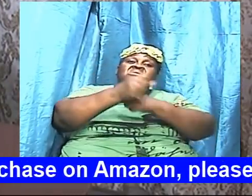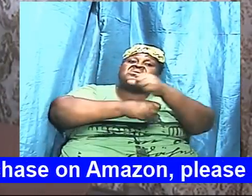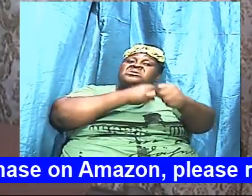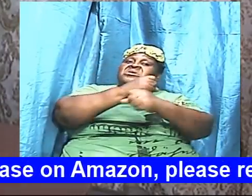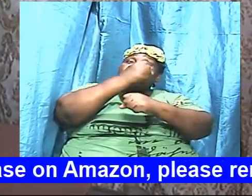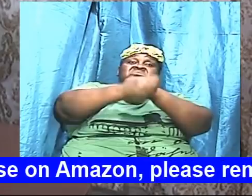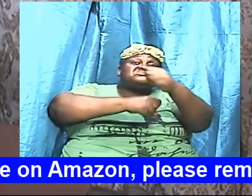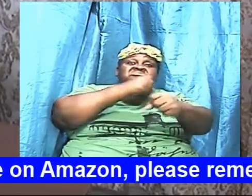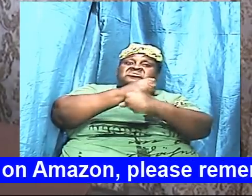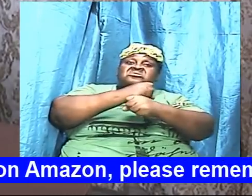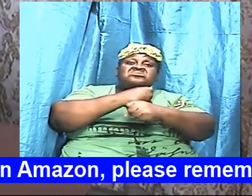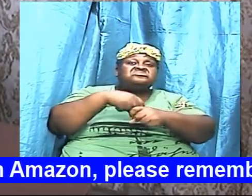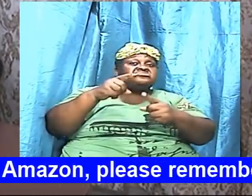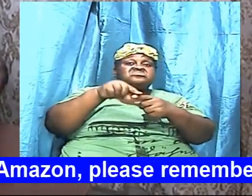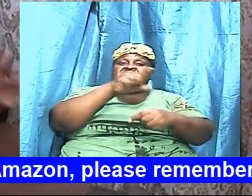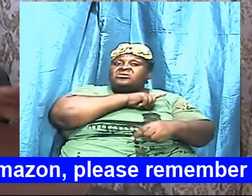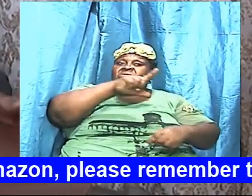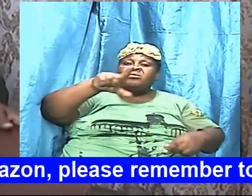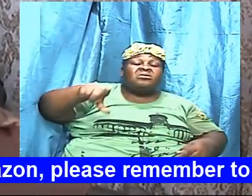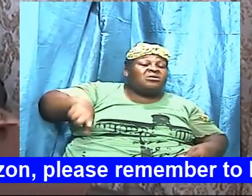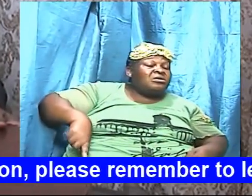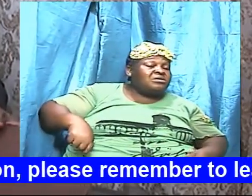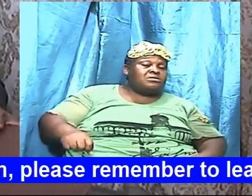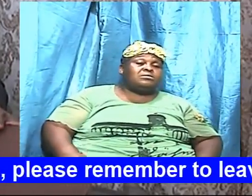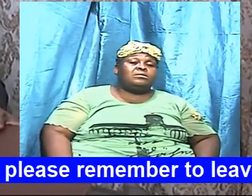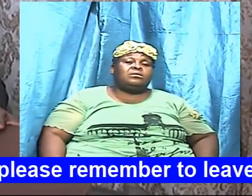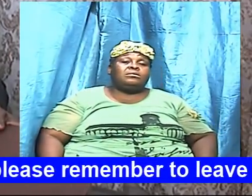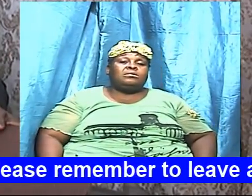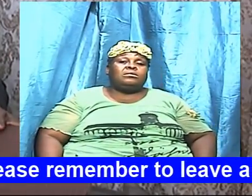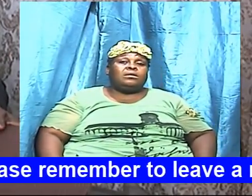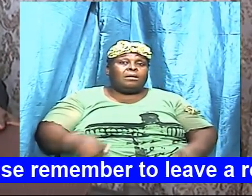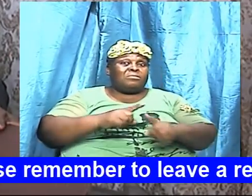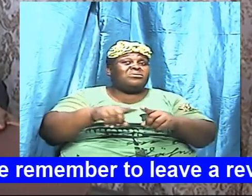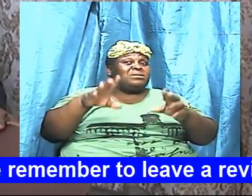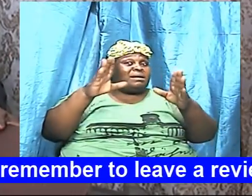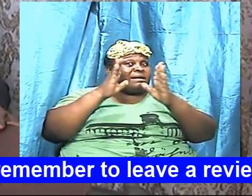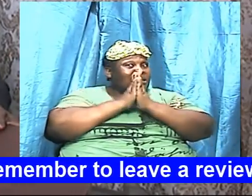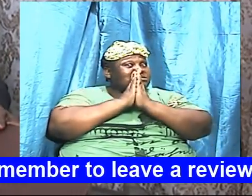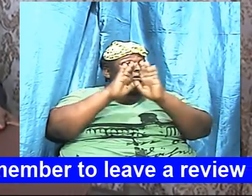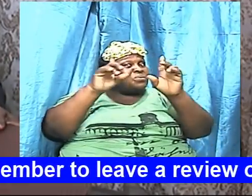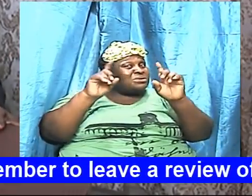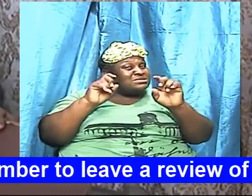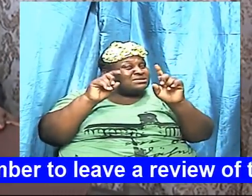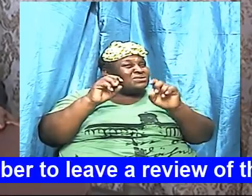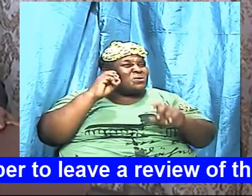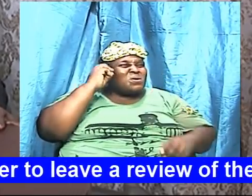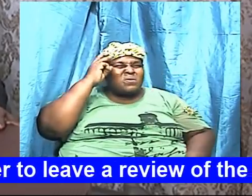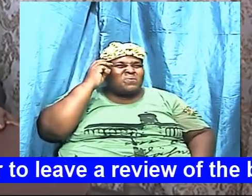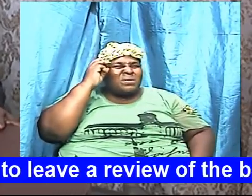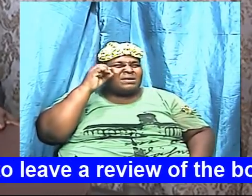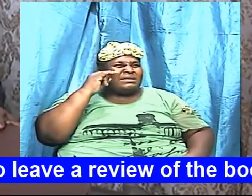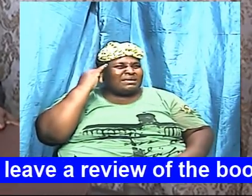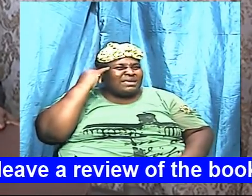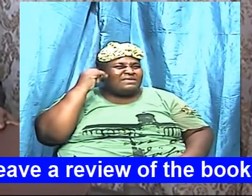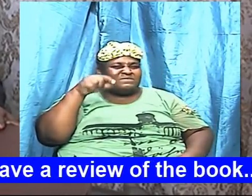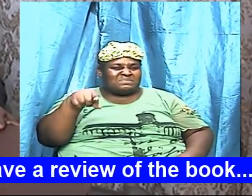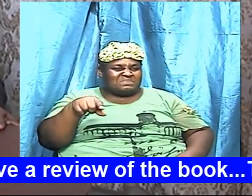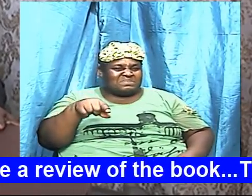good yes there were ups and downs but to ask a question I wonder if this thing is real